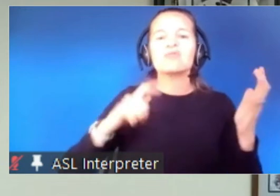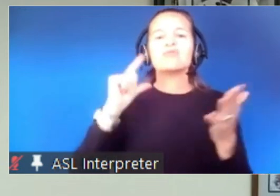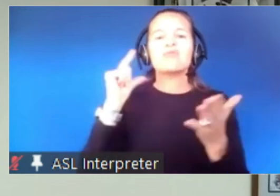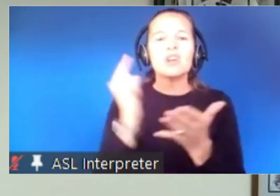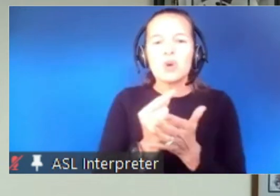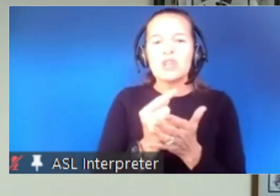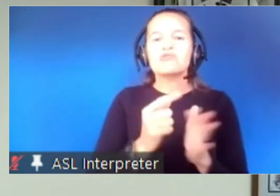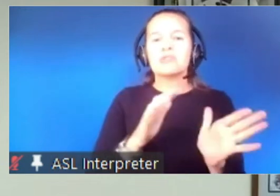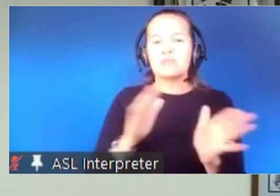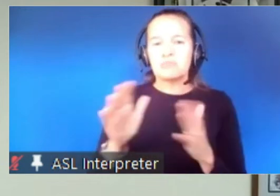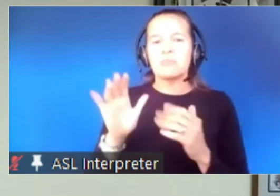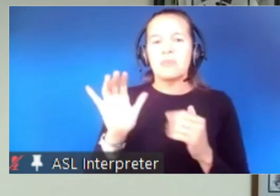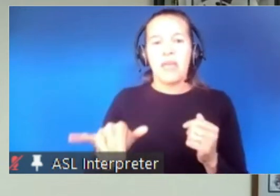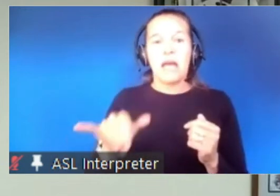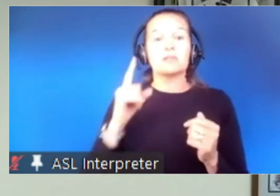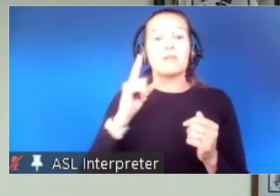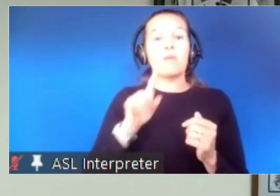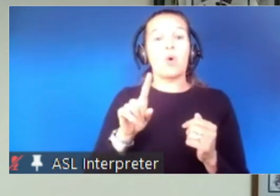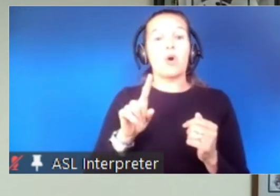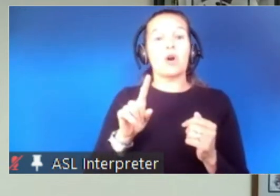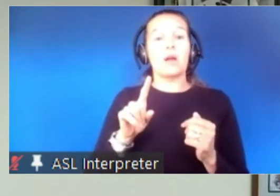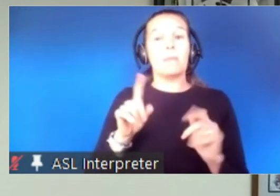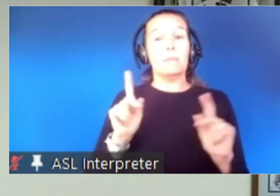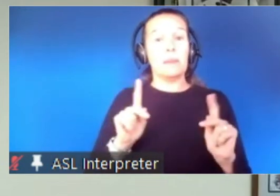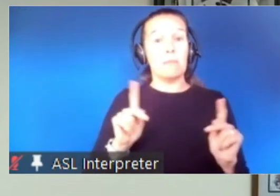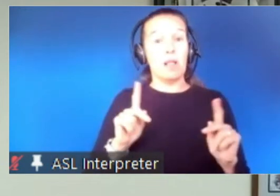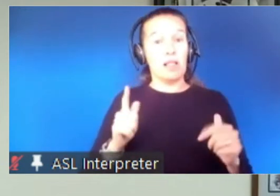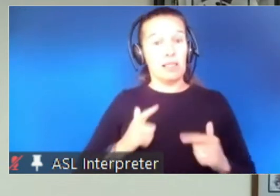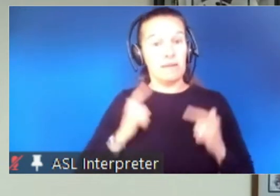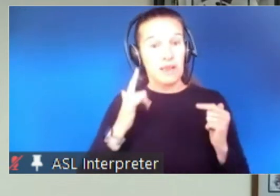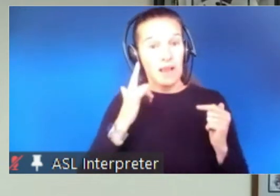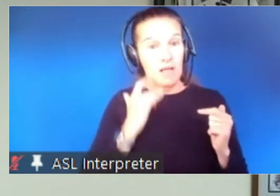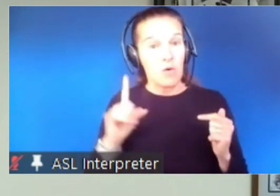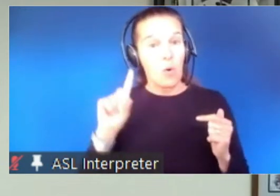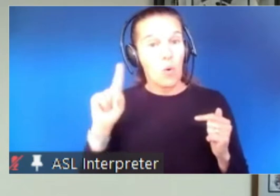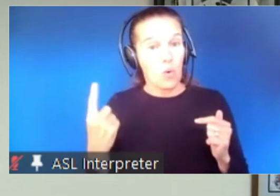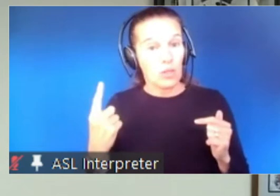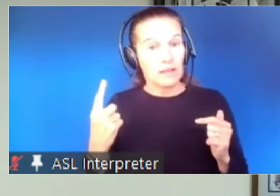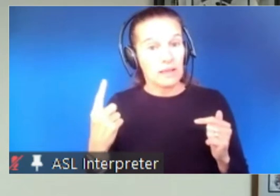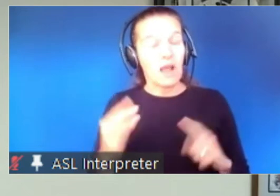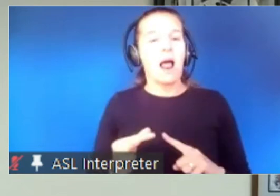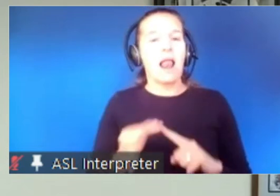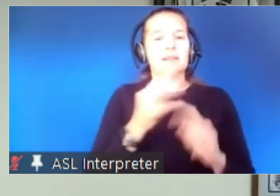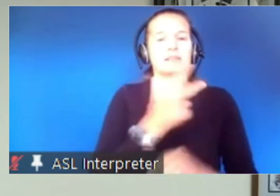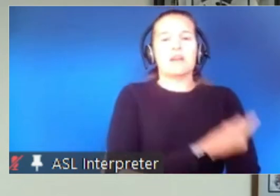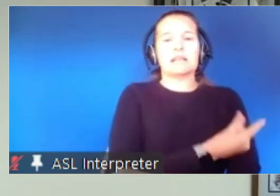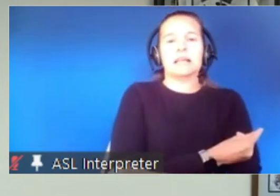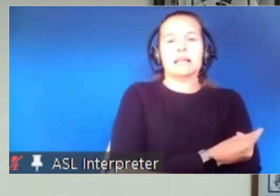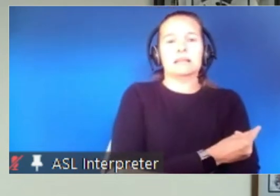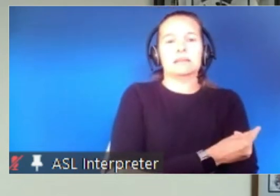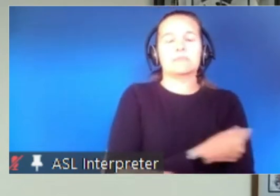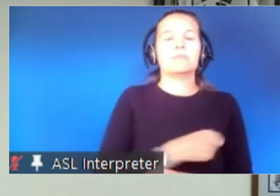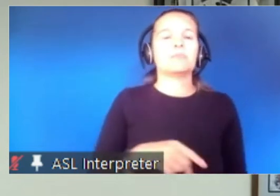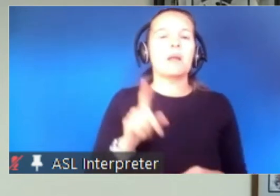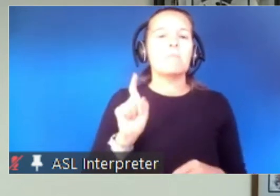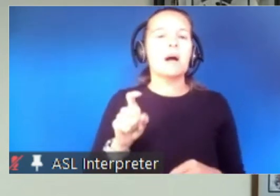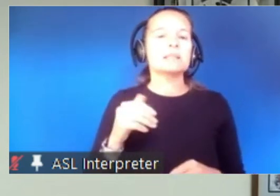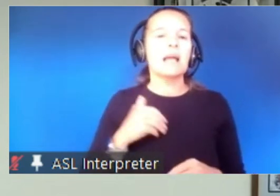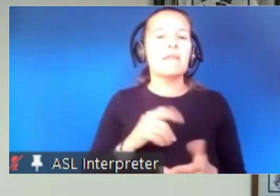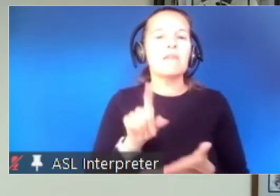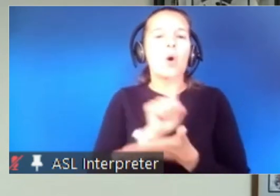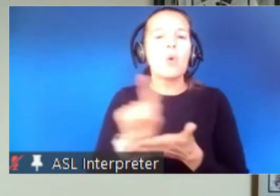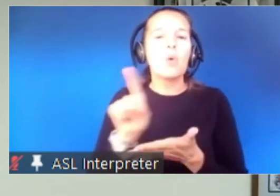are for in-state people only unless vaccinated there must be a weekly worker testing